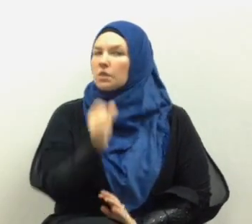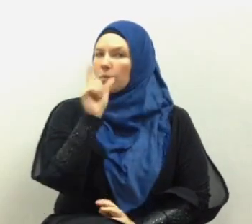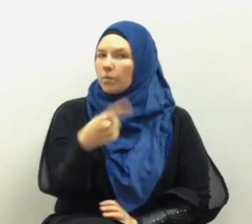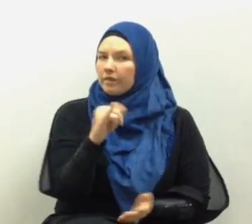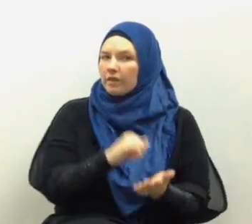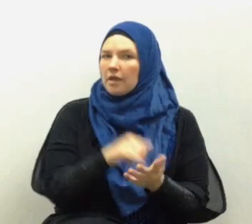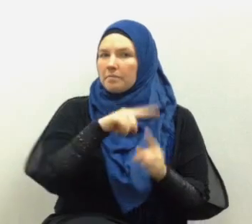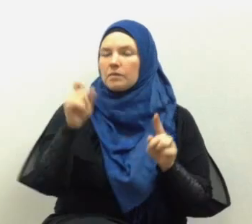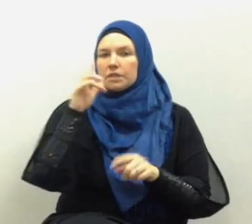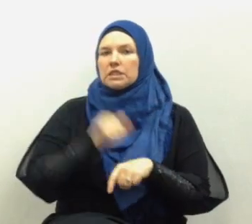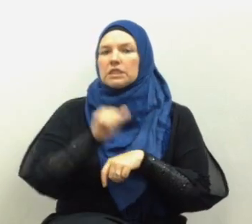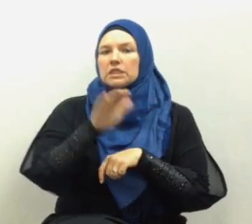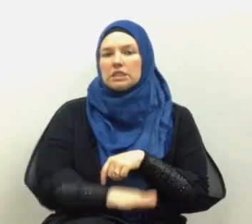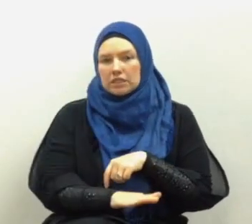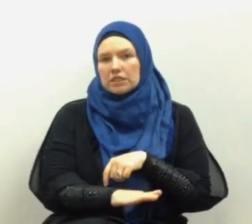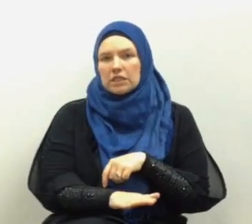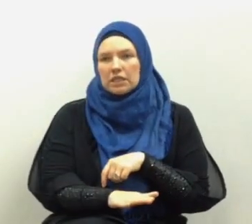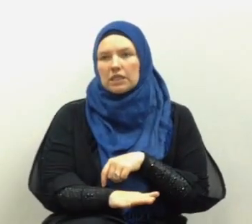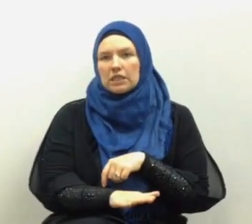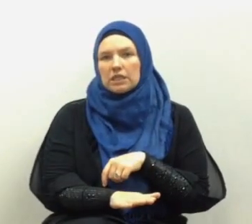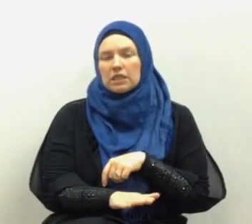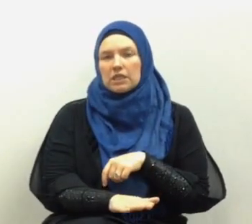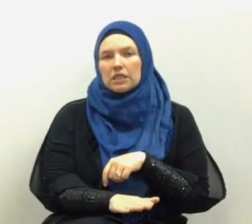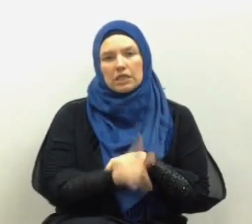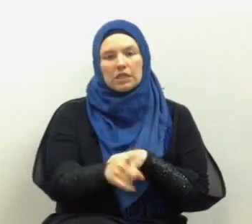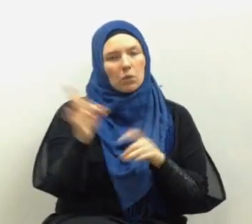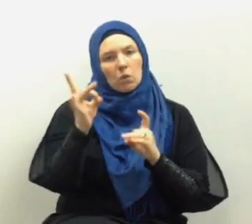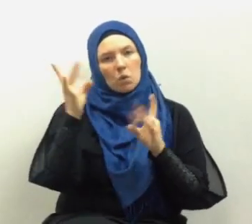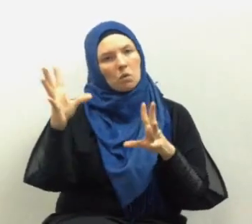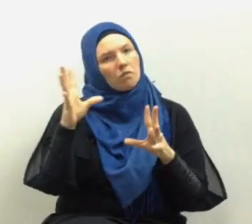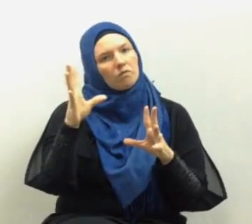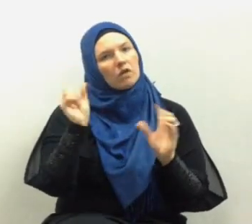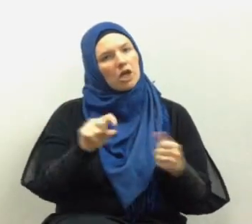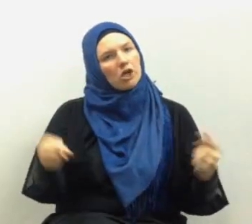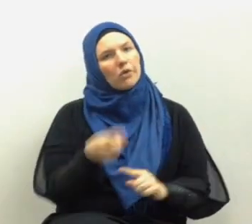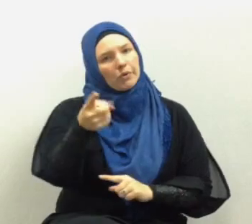not only that but send his torment upon you